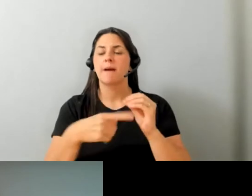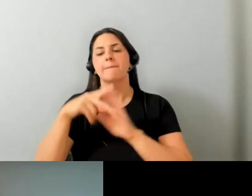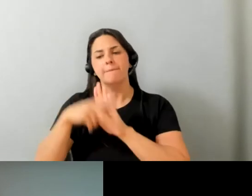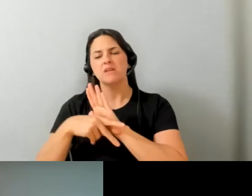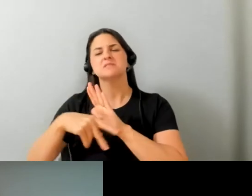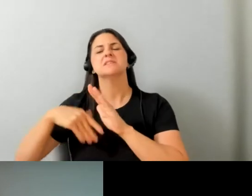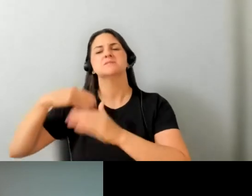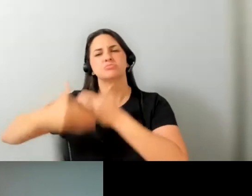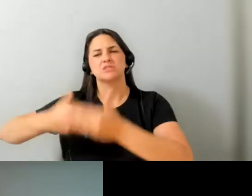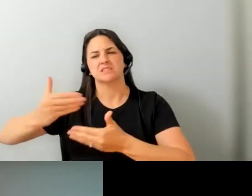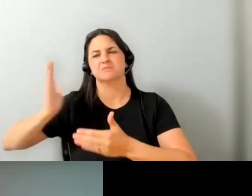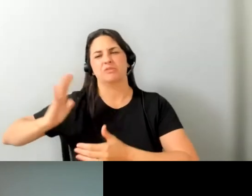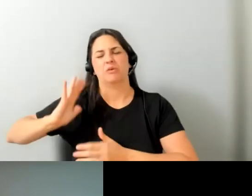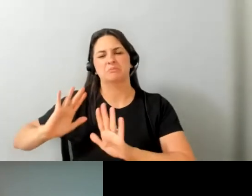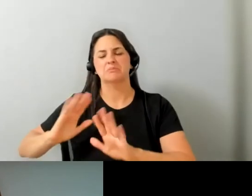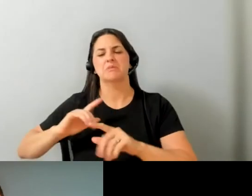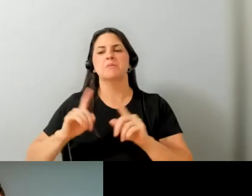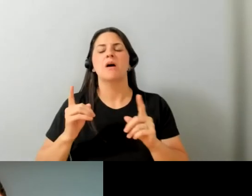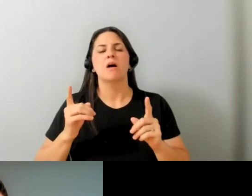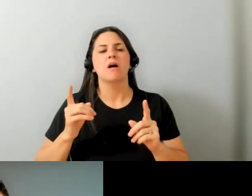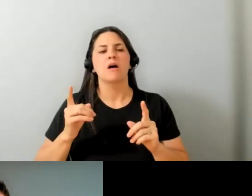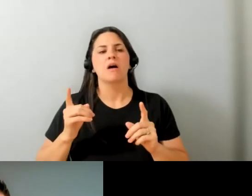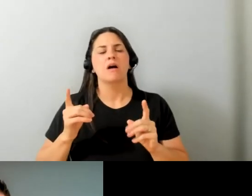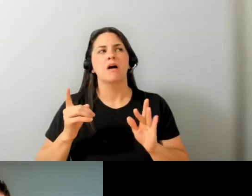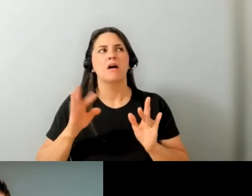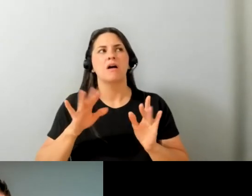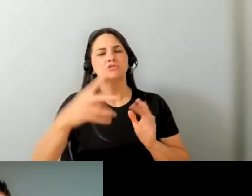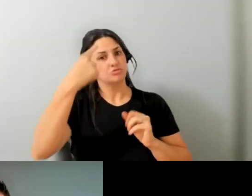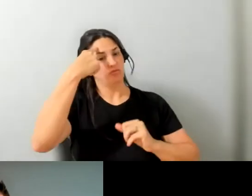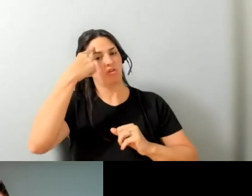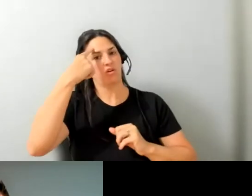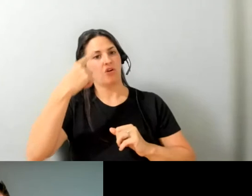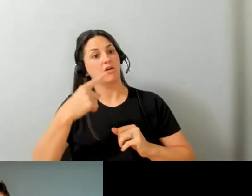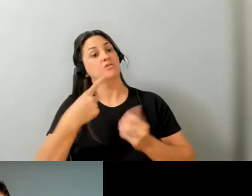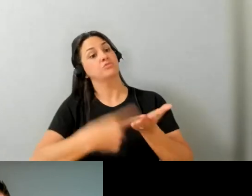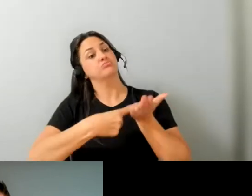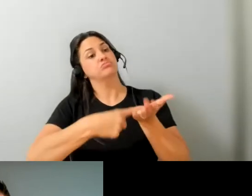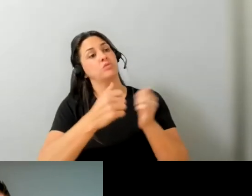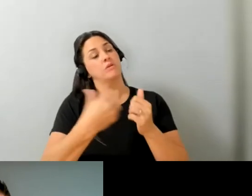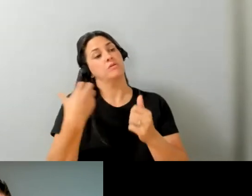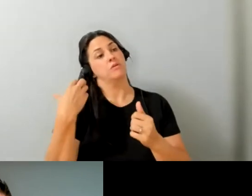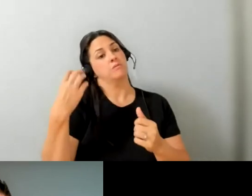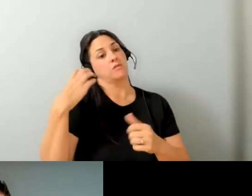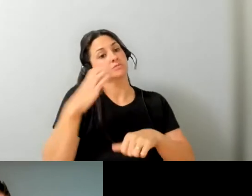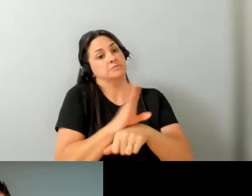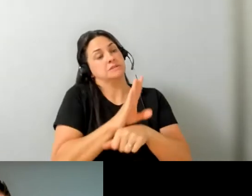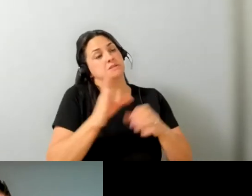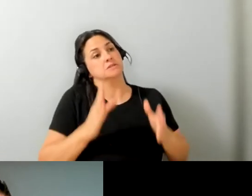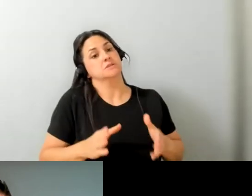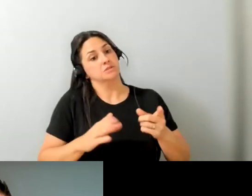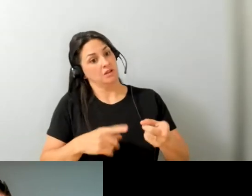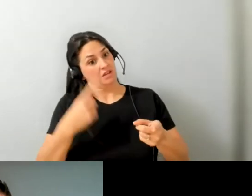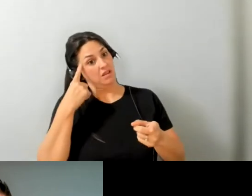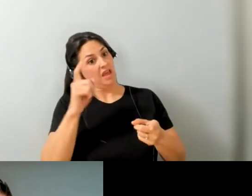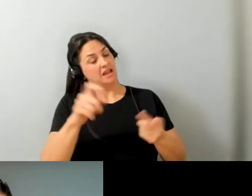did you find that in talking to employers that they've had to make significant change to their